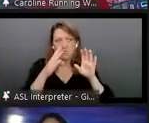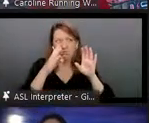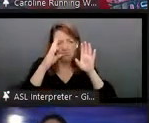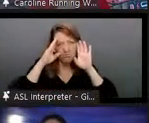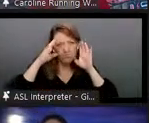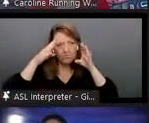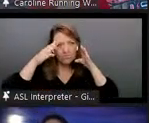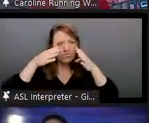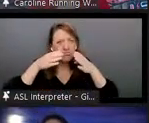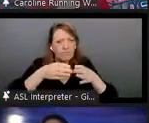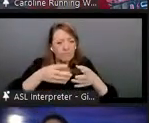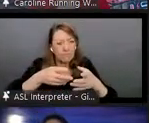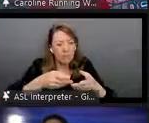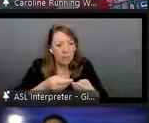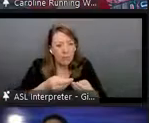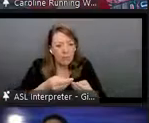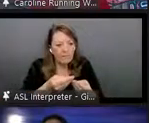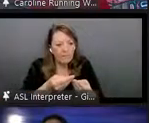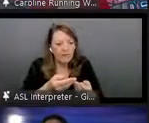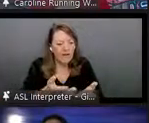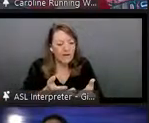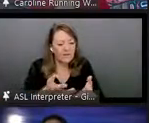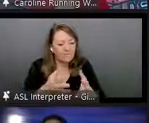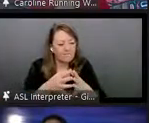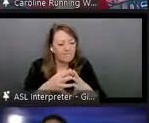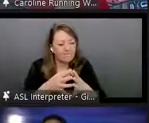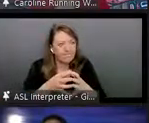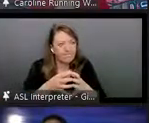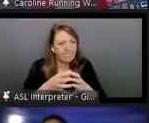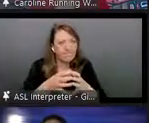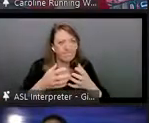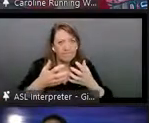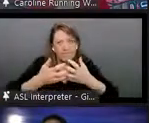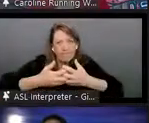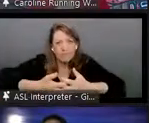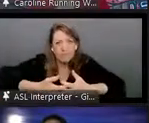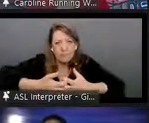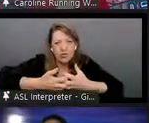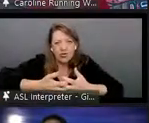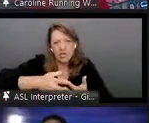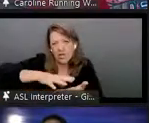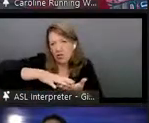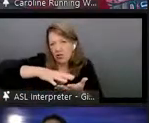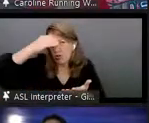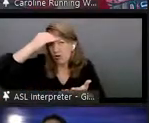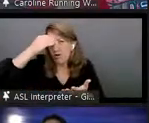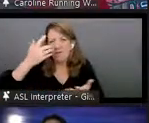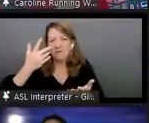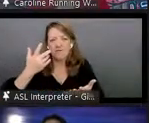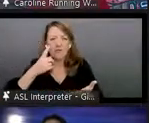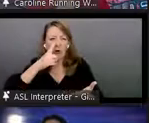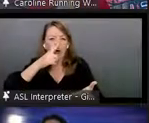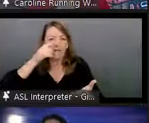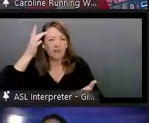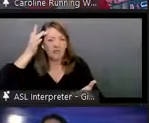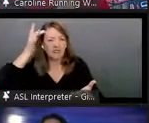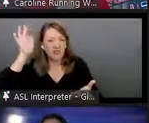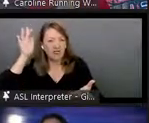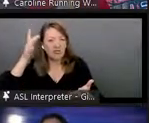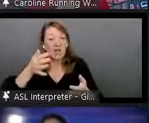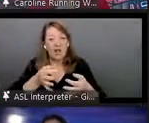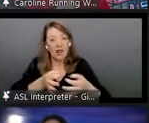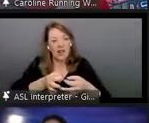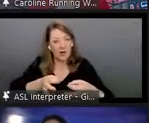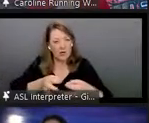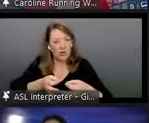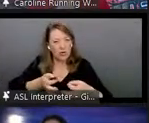uh, like, uh, kind of machine learning, artificial intelligence driven, uh, language services to people in the real